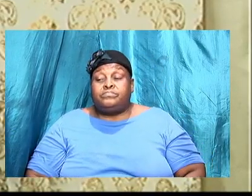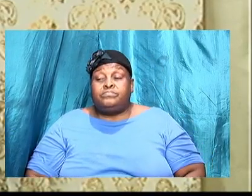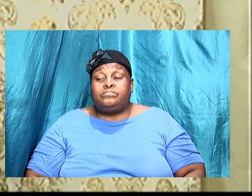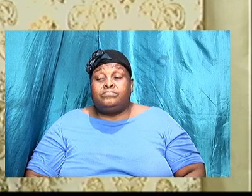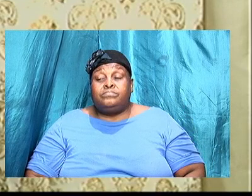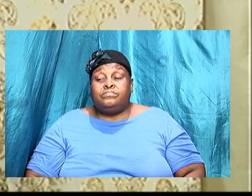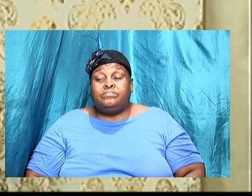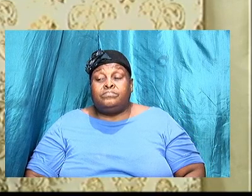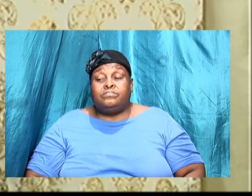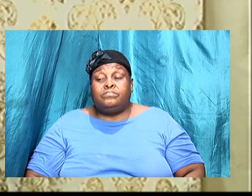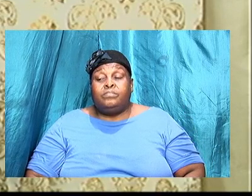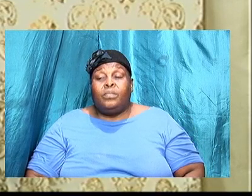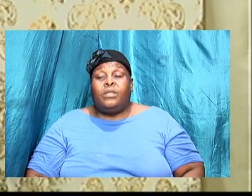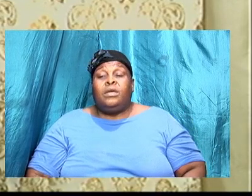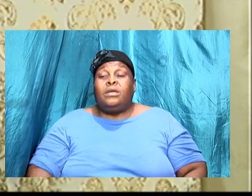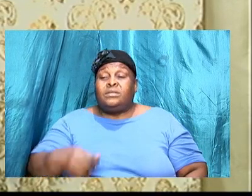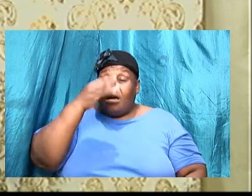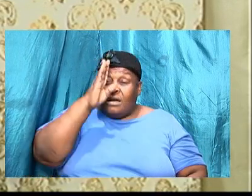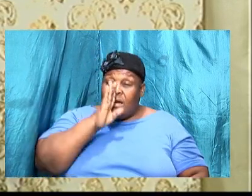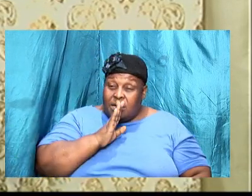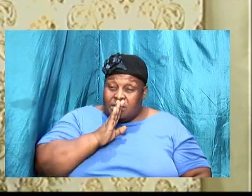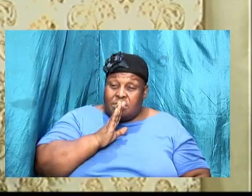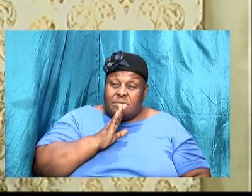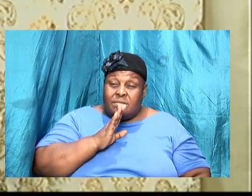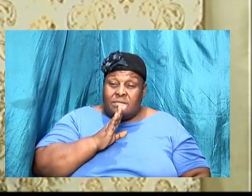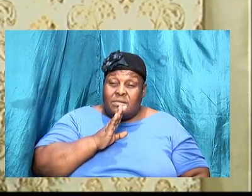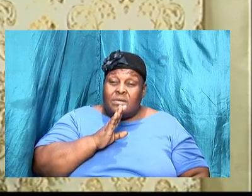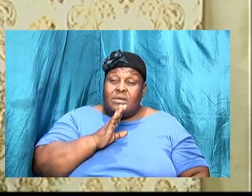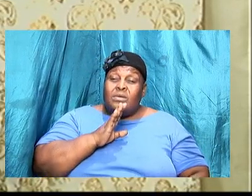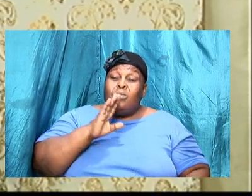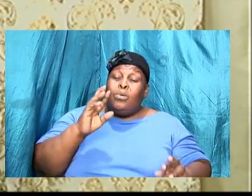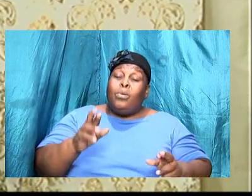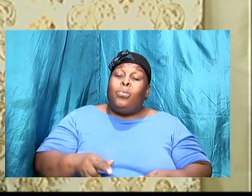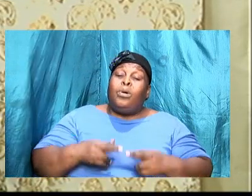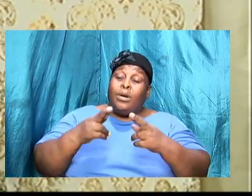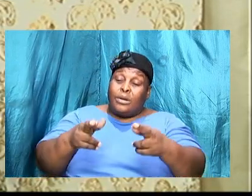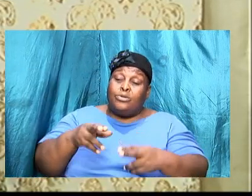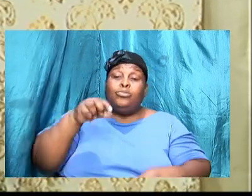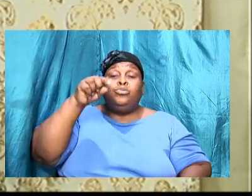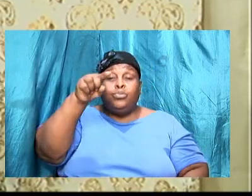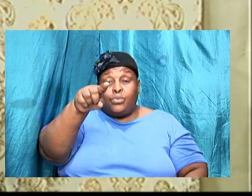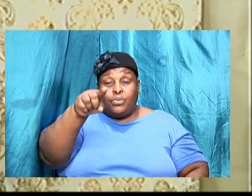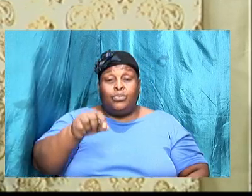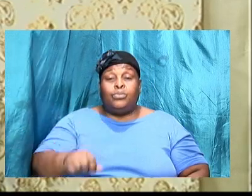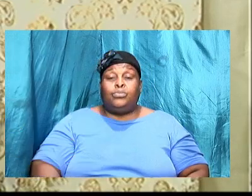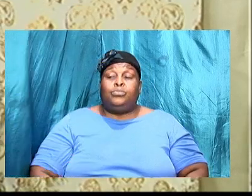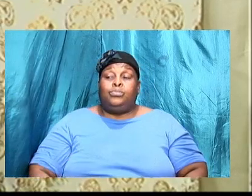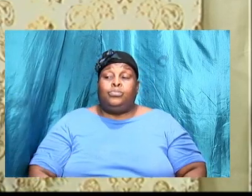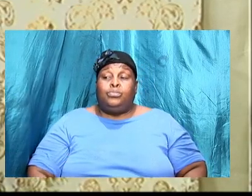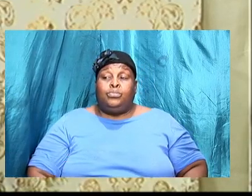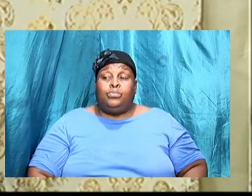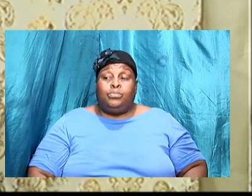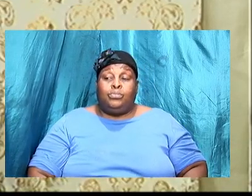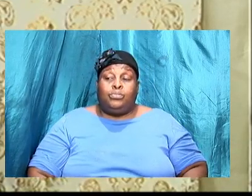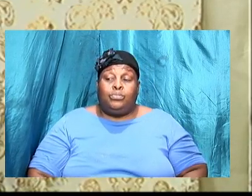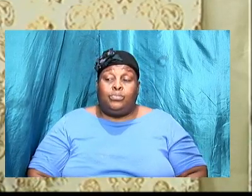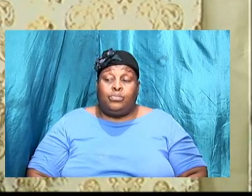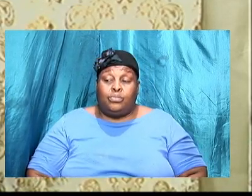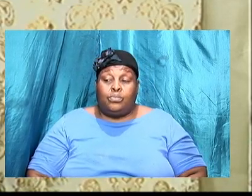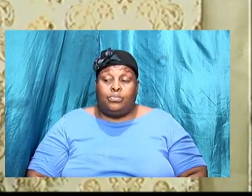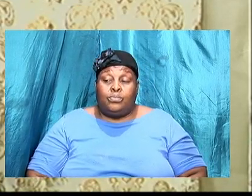and he will be a reward of them that diligently